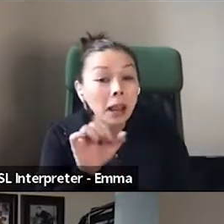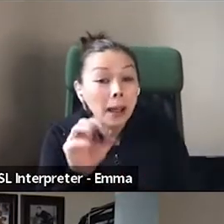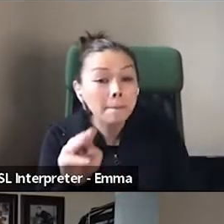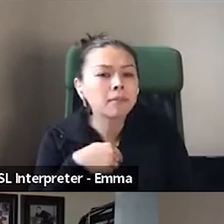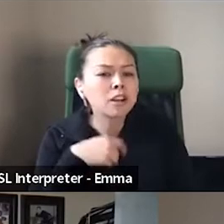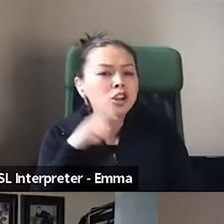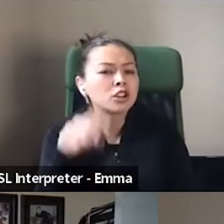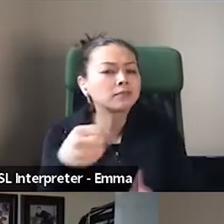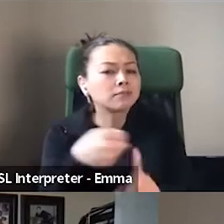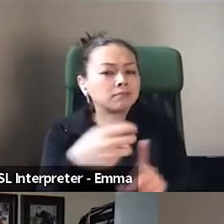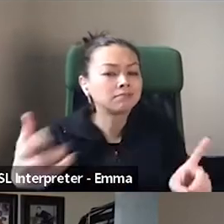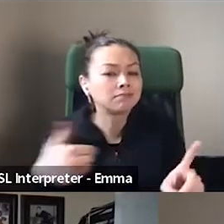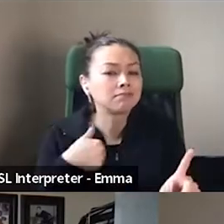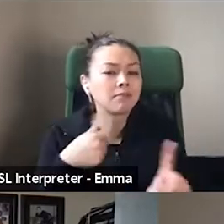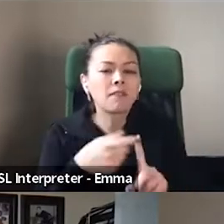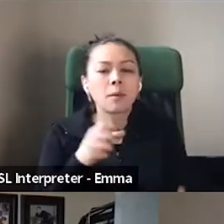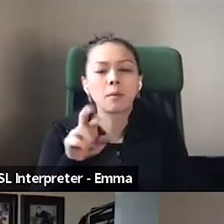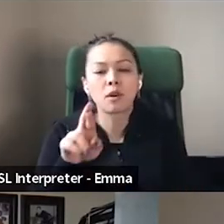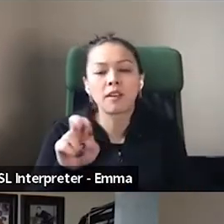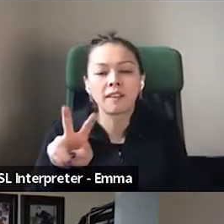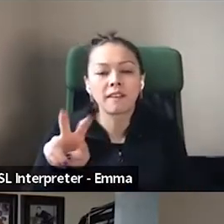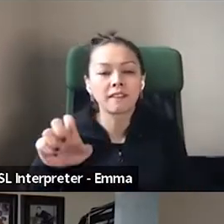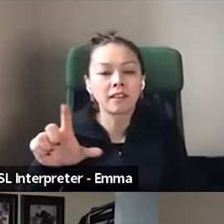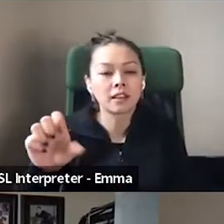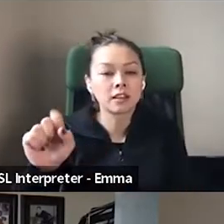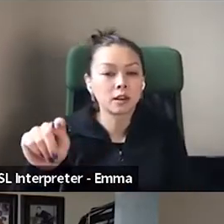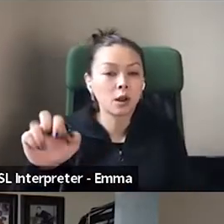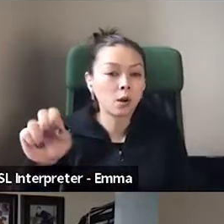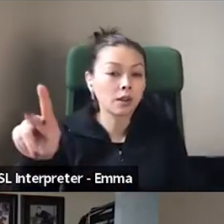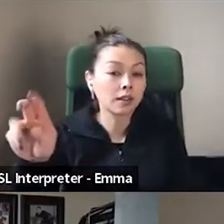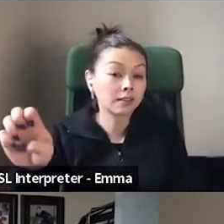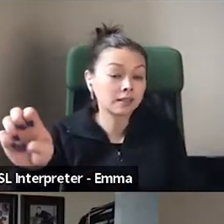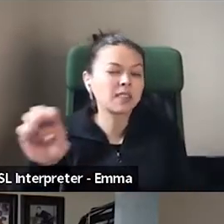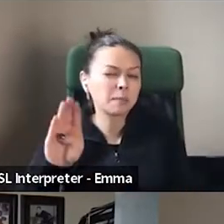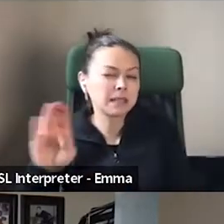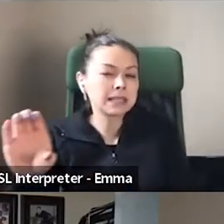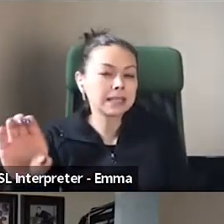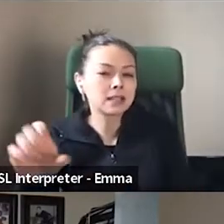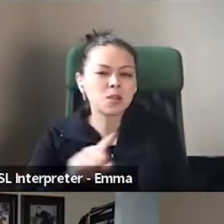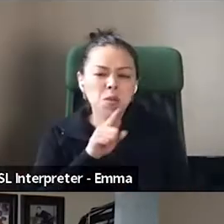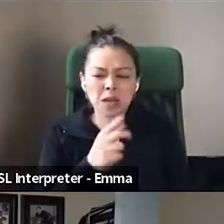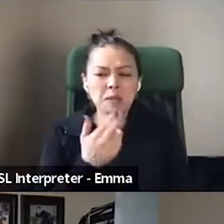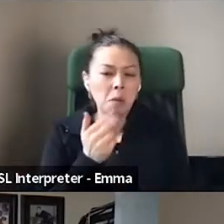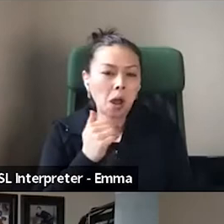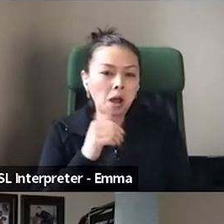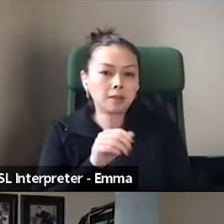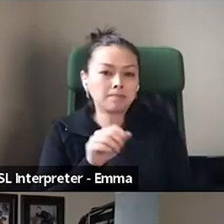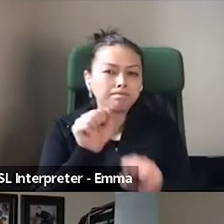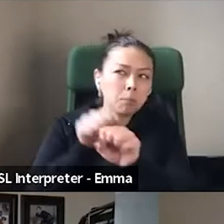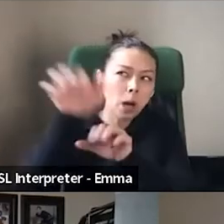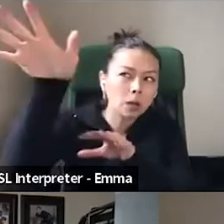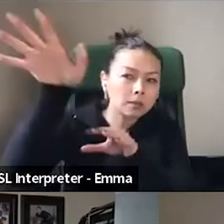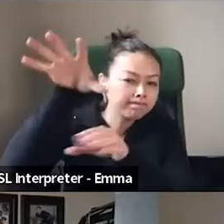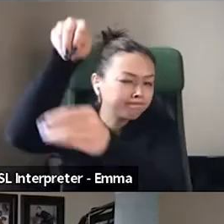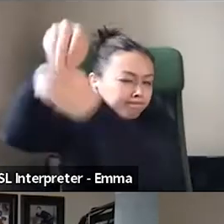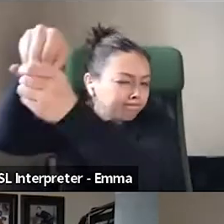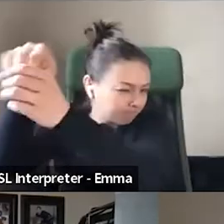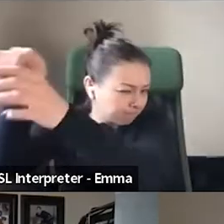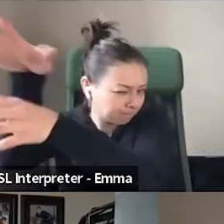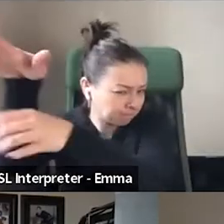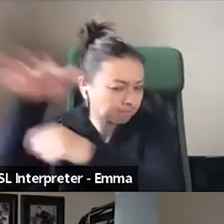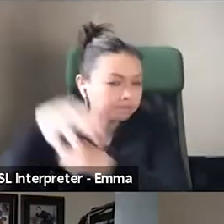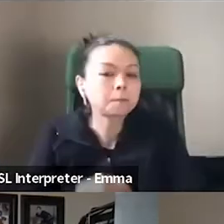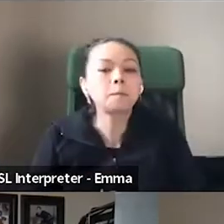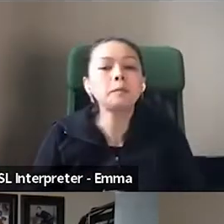so it's a small town in the interior of BC. We've had a bookstore here for many years. She was ready